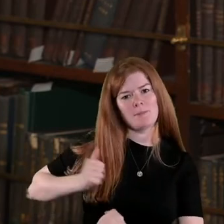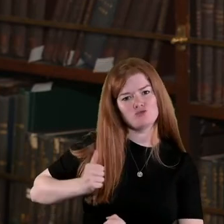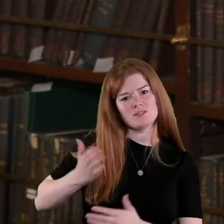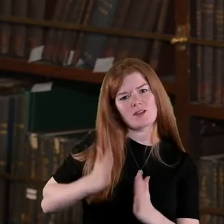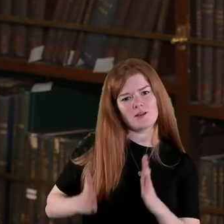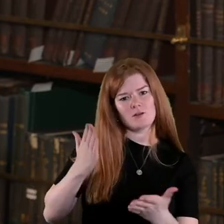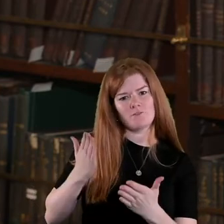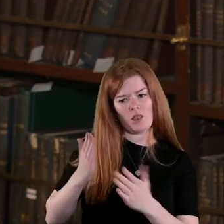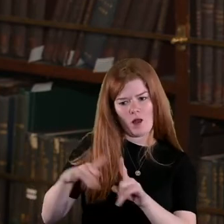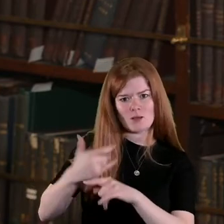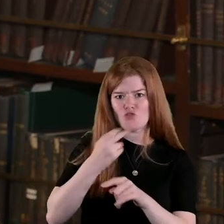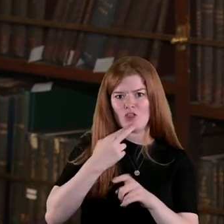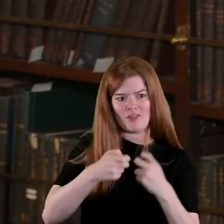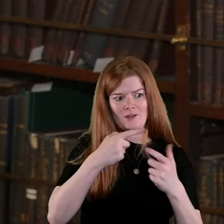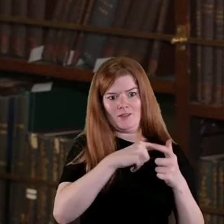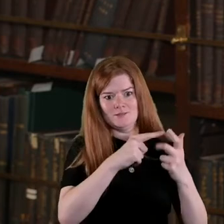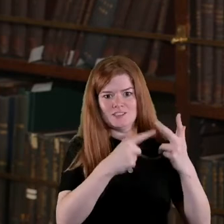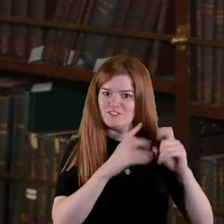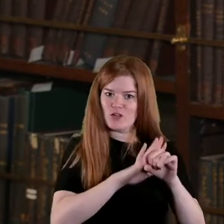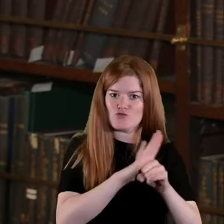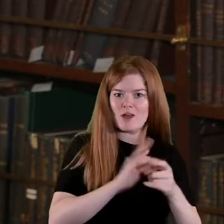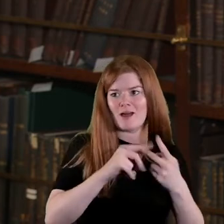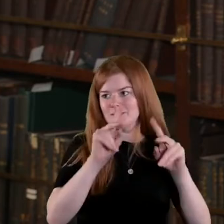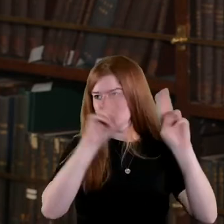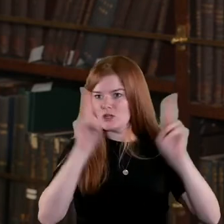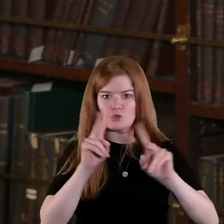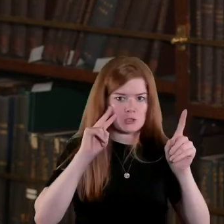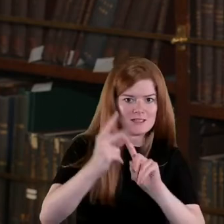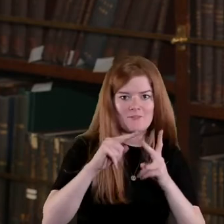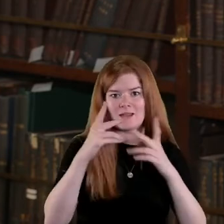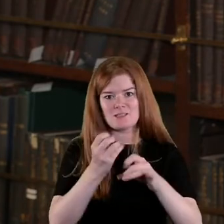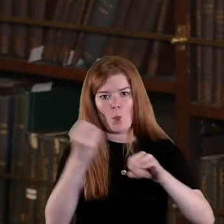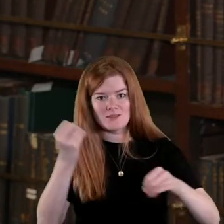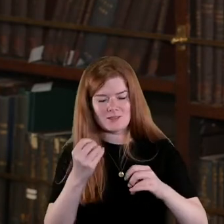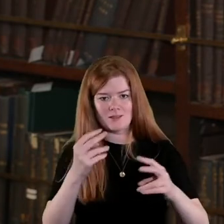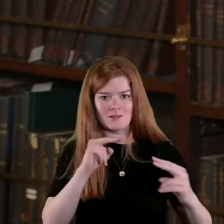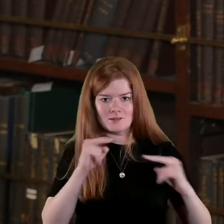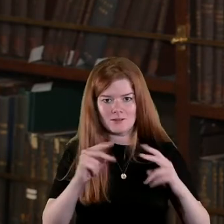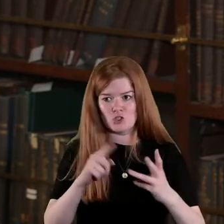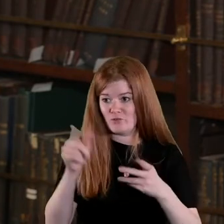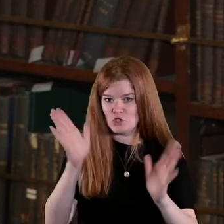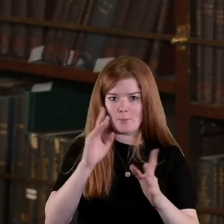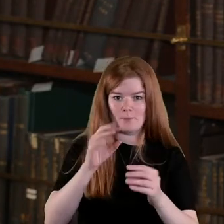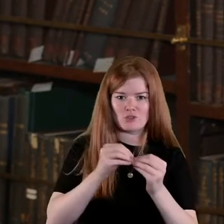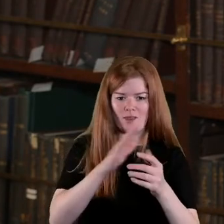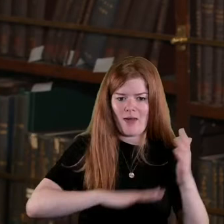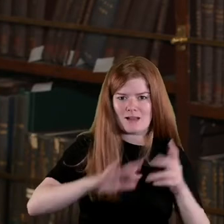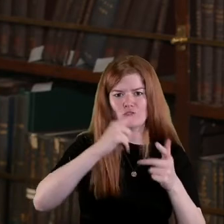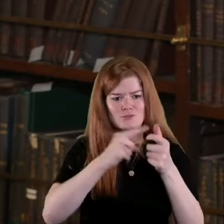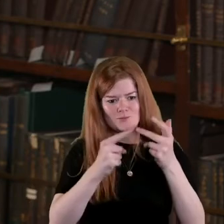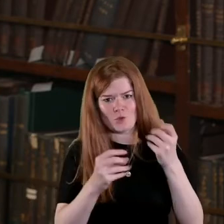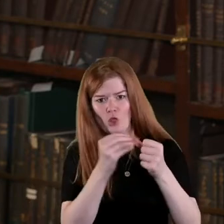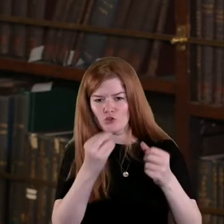rather than all of these other dimensions and the international perspective and diplomacy you know you mentioned land you mentioned all these other factors